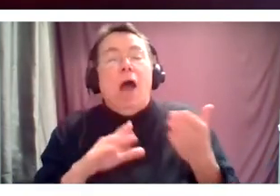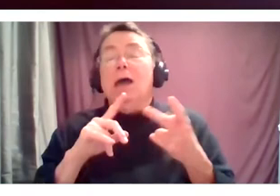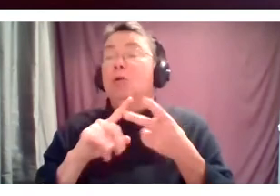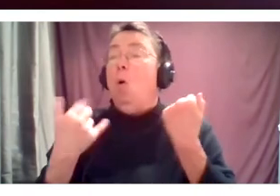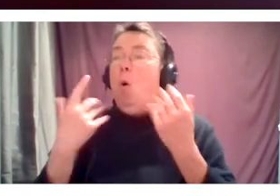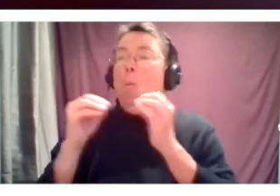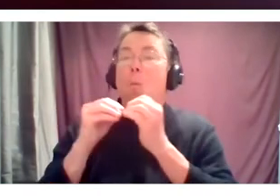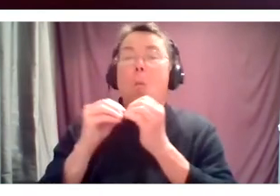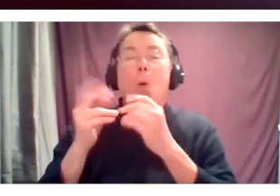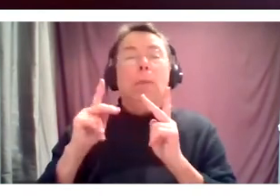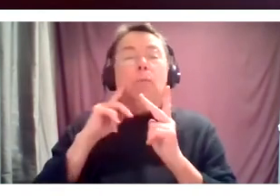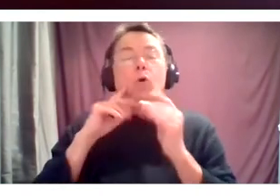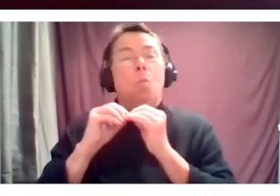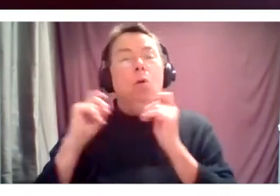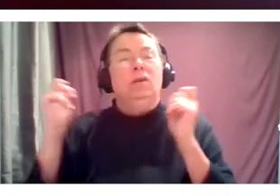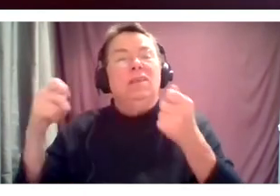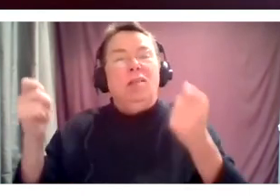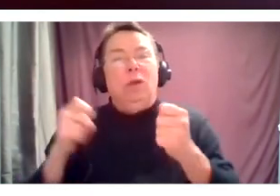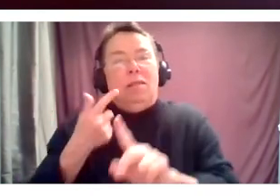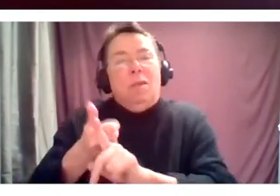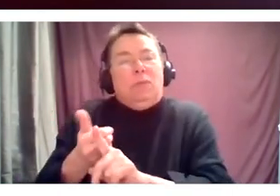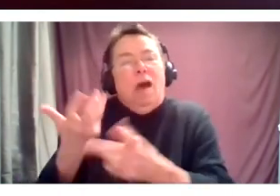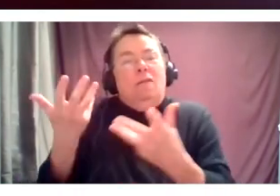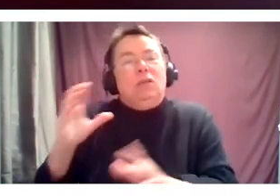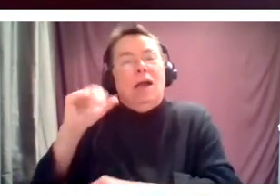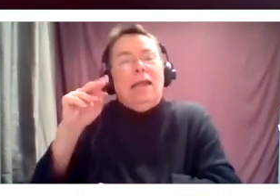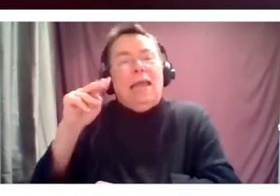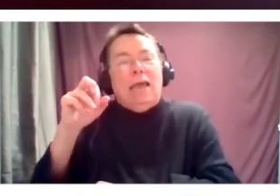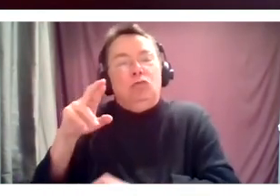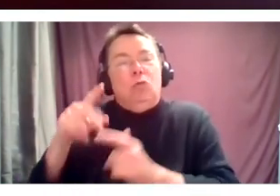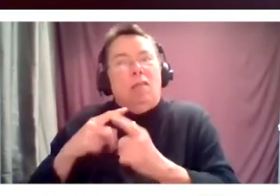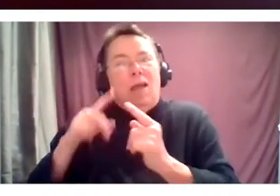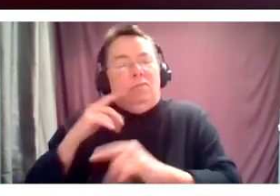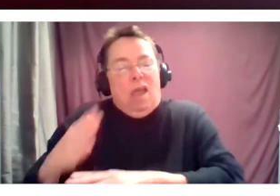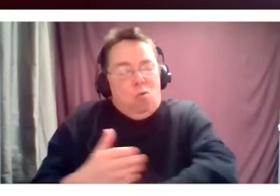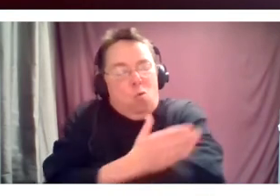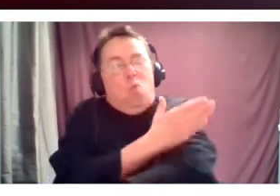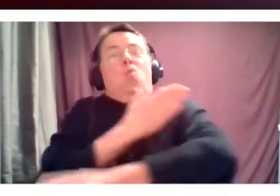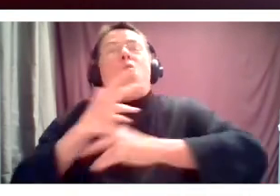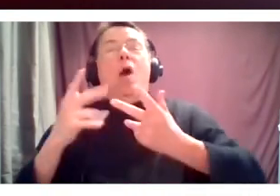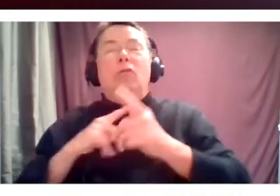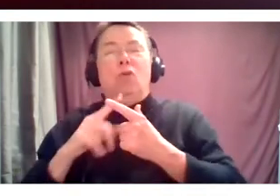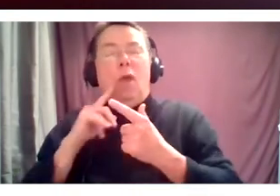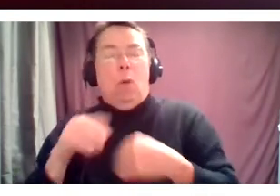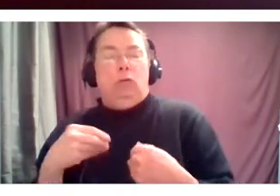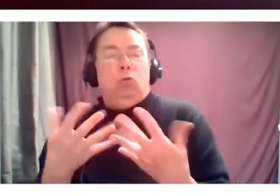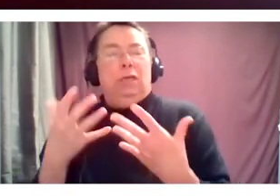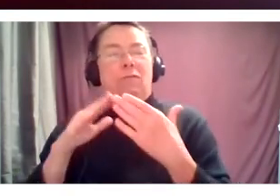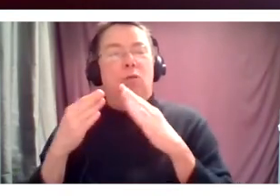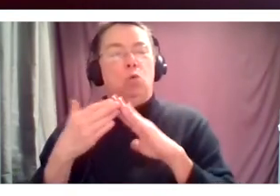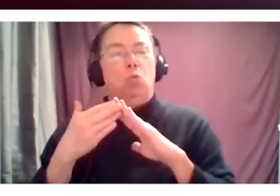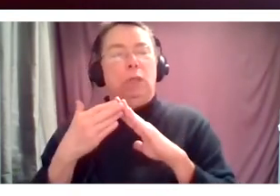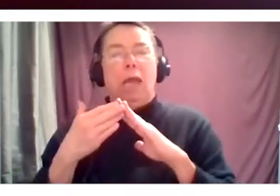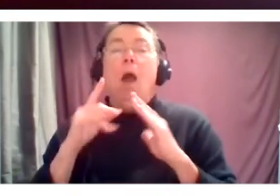recovery and wanting to give back to the cancer community. But our members themselves come because there is a